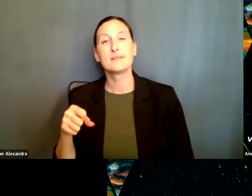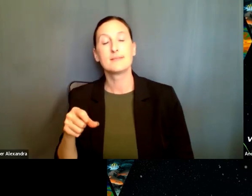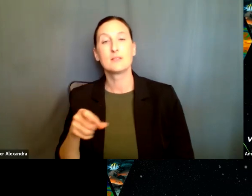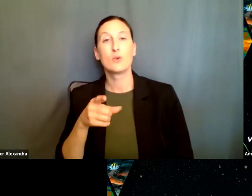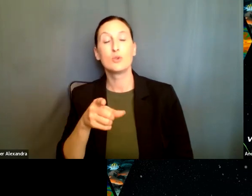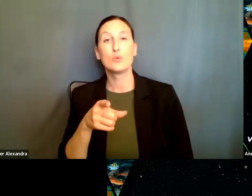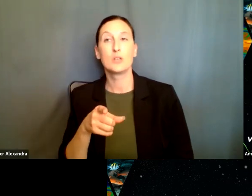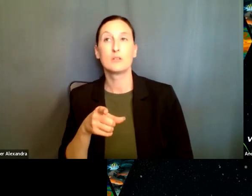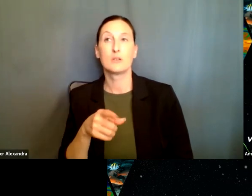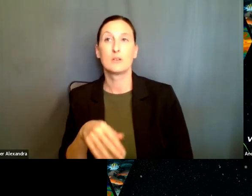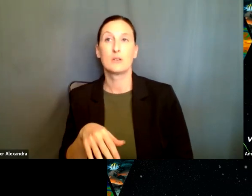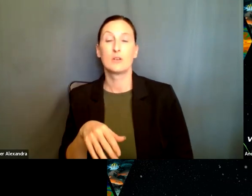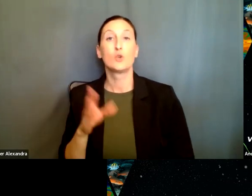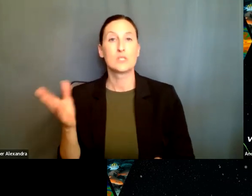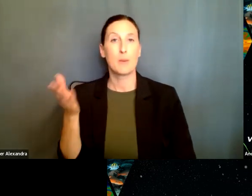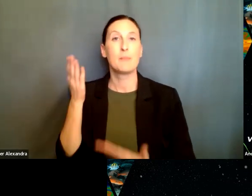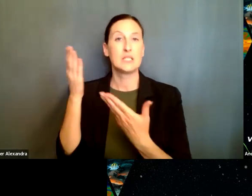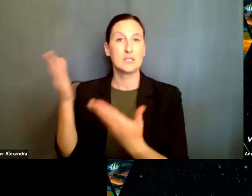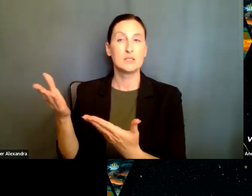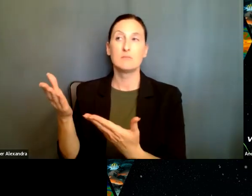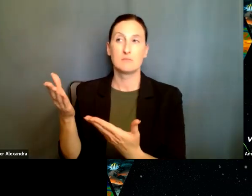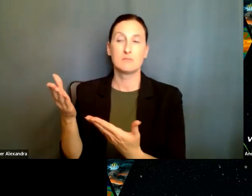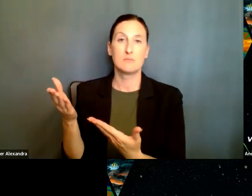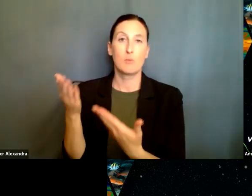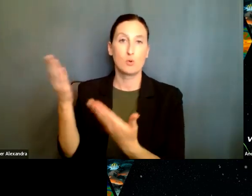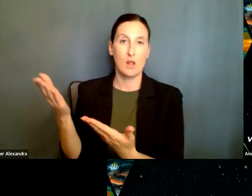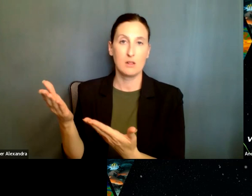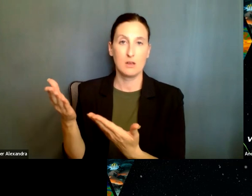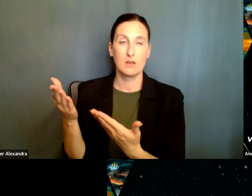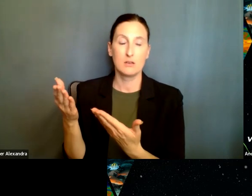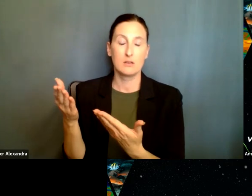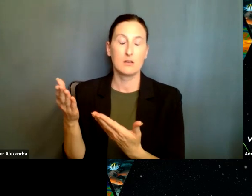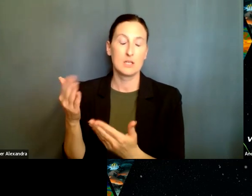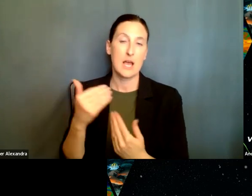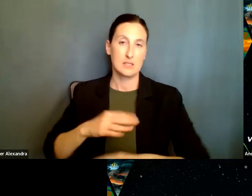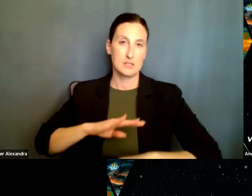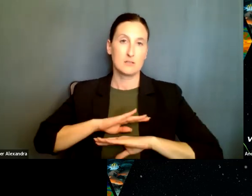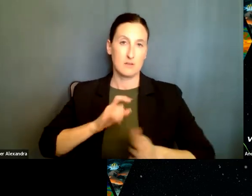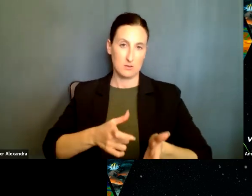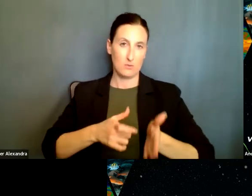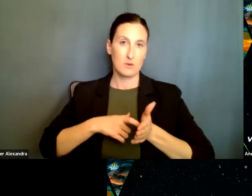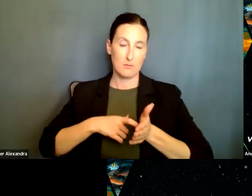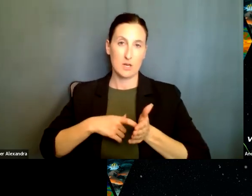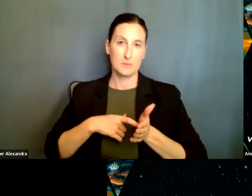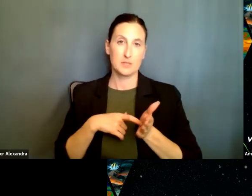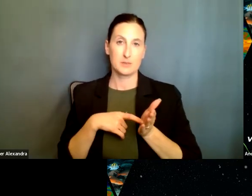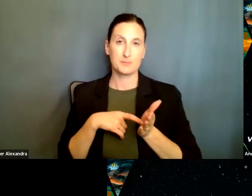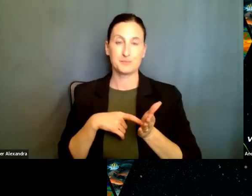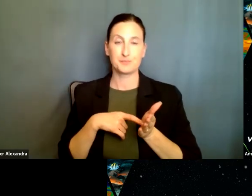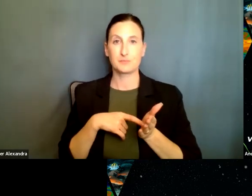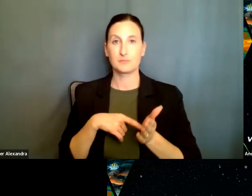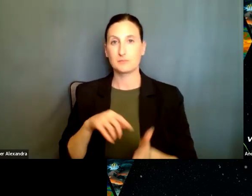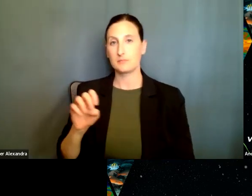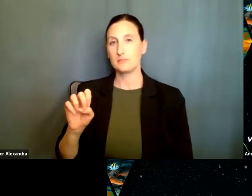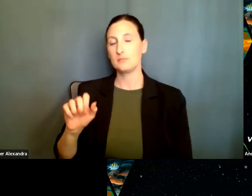you, so, uh, you submit, um, a proposal that, um, meets the requirement of the eager program. So the eager, as I